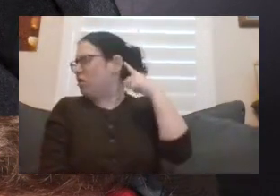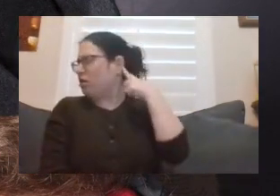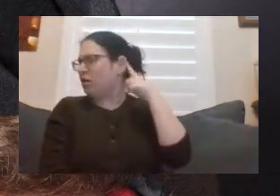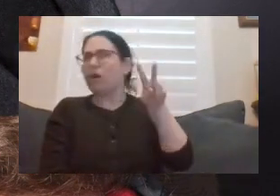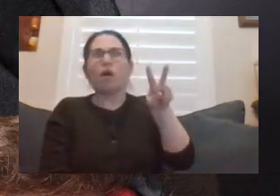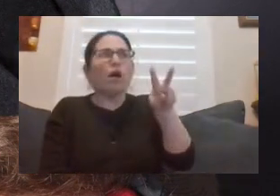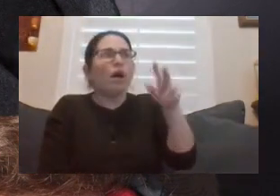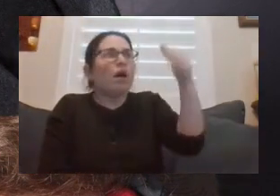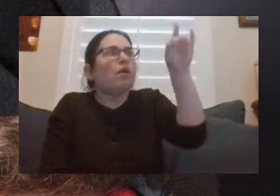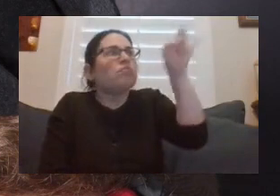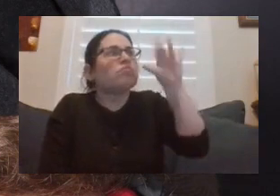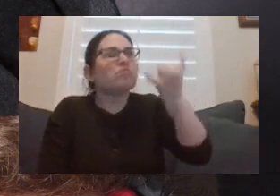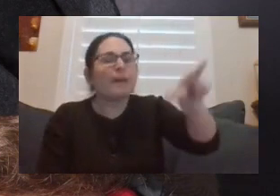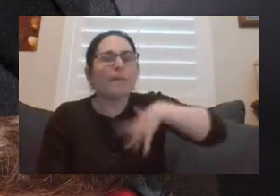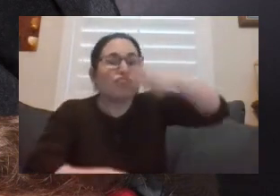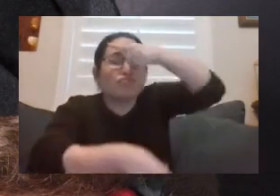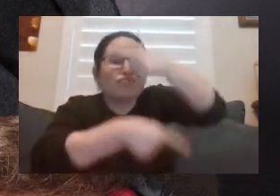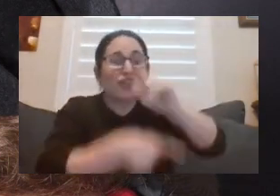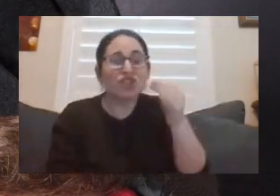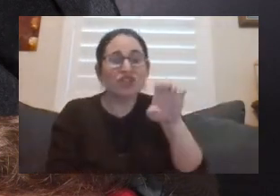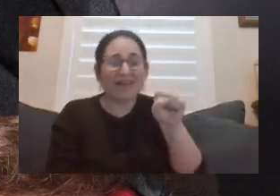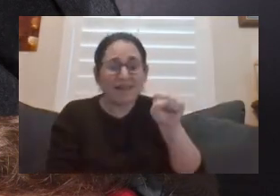did I recognize my brother James.